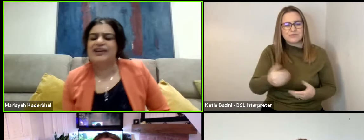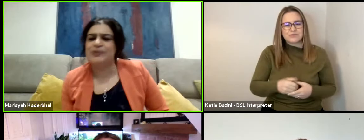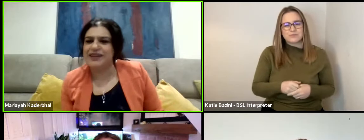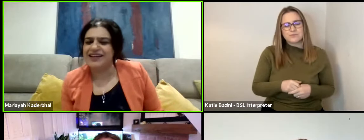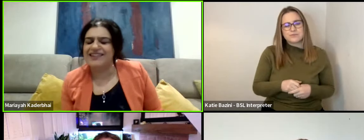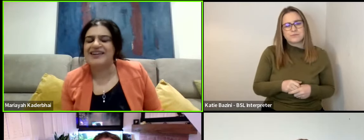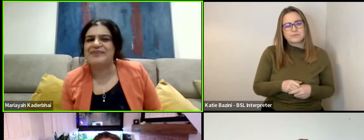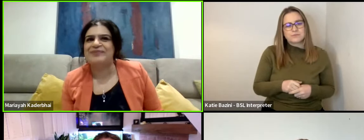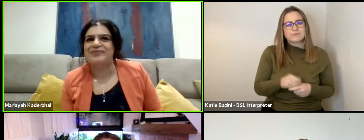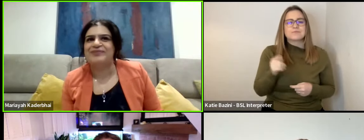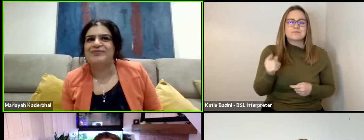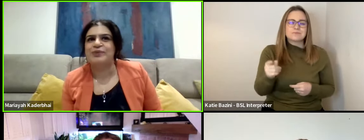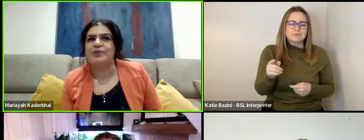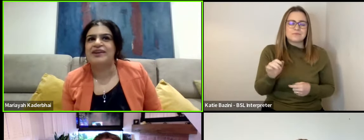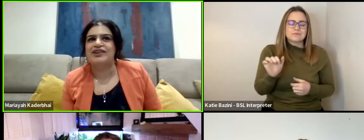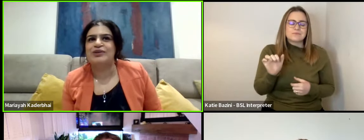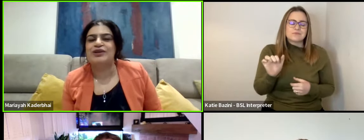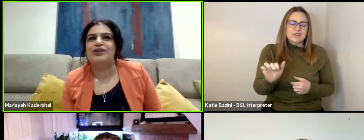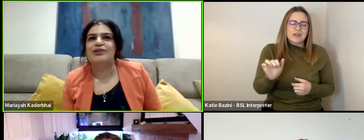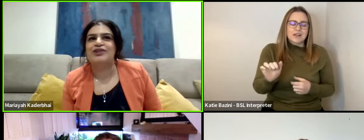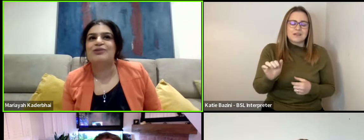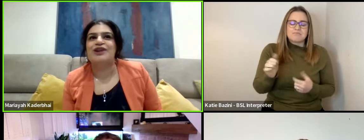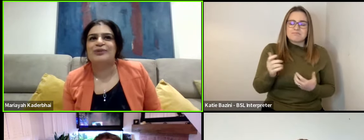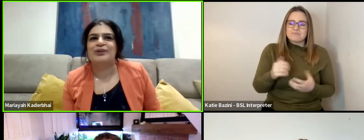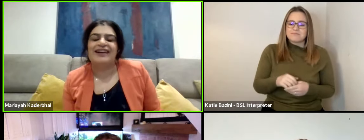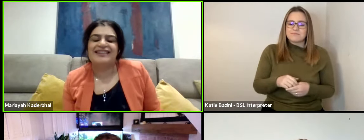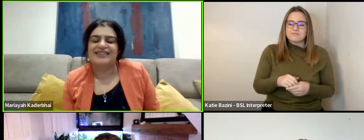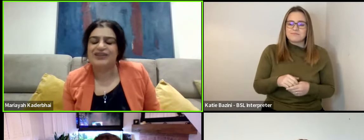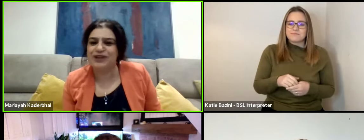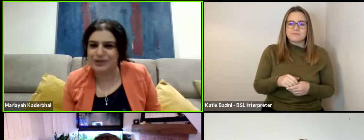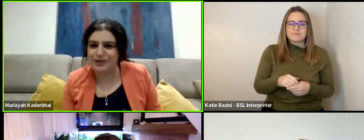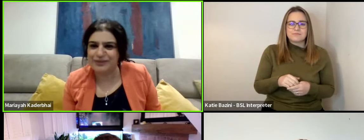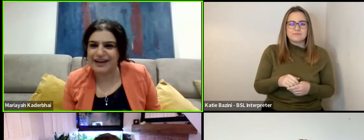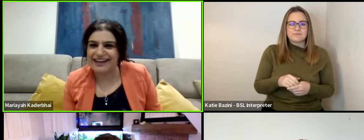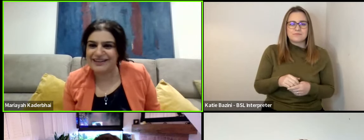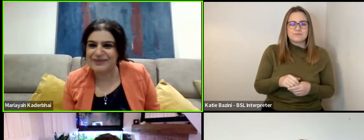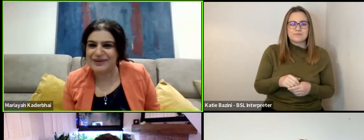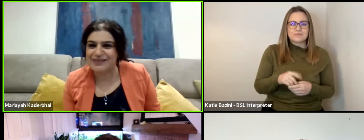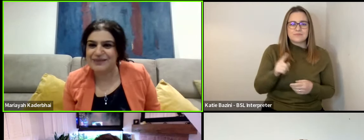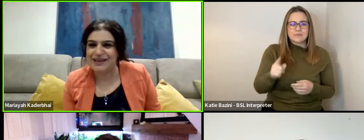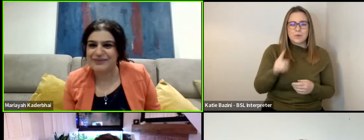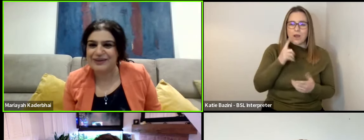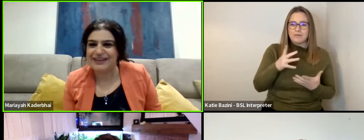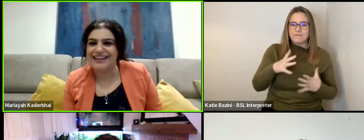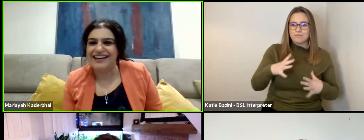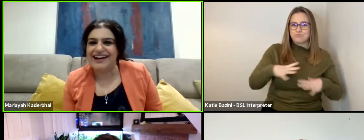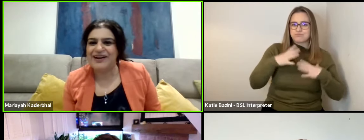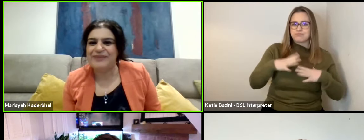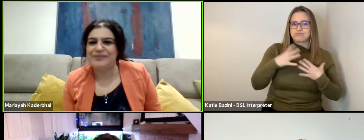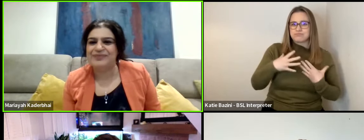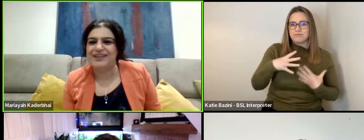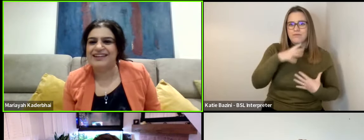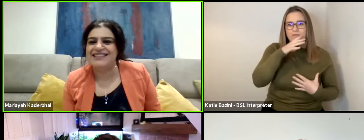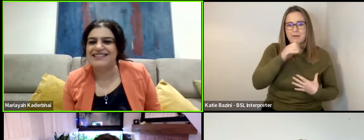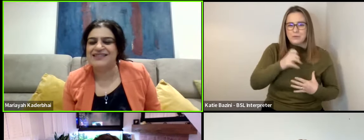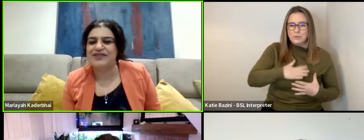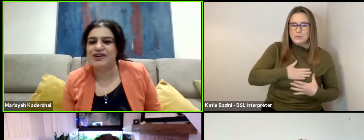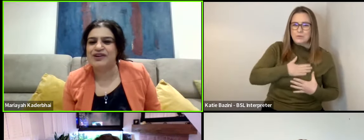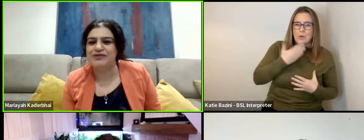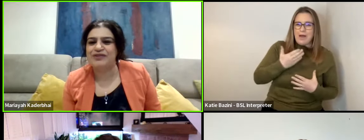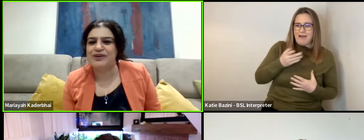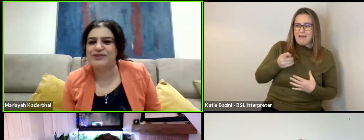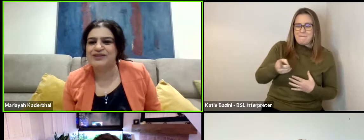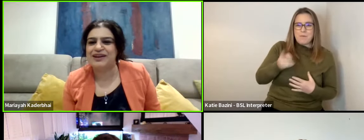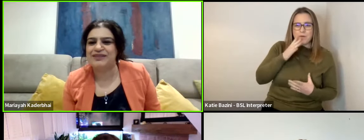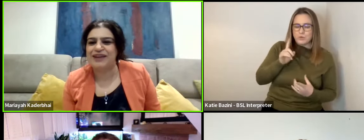Yeah, you begin, you begin, you loathe what I did, you loathe the man in a way to begin with. And as the